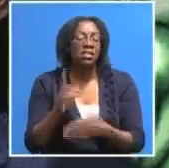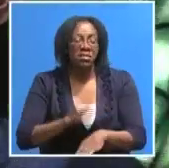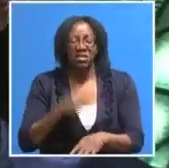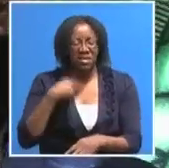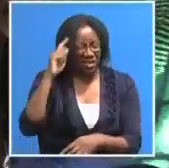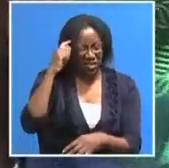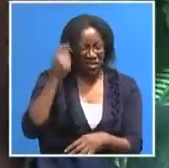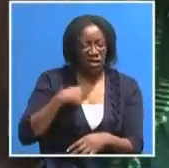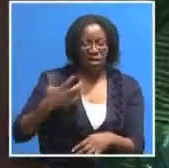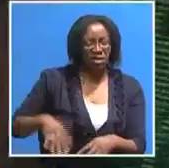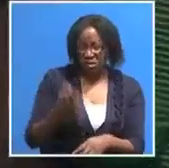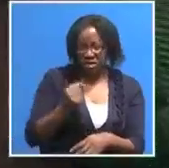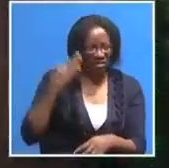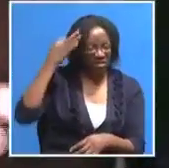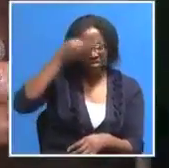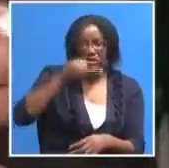again.